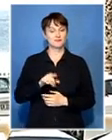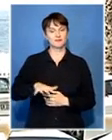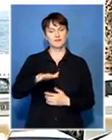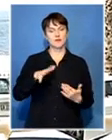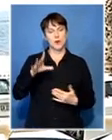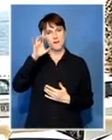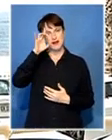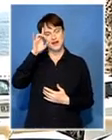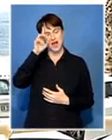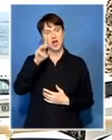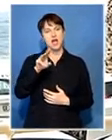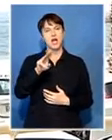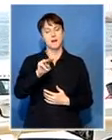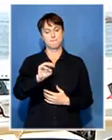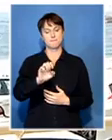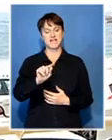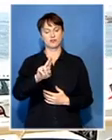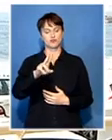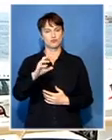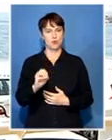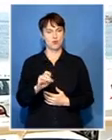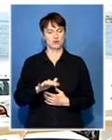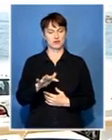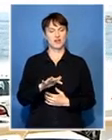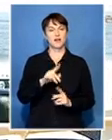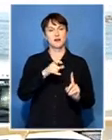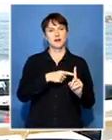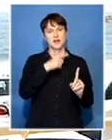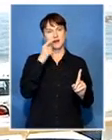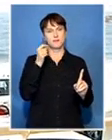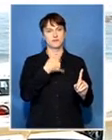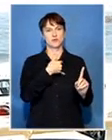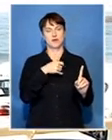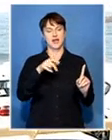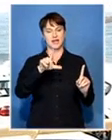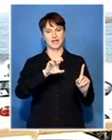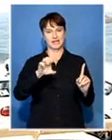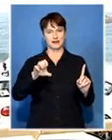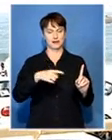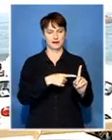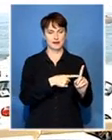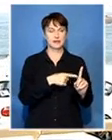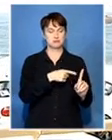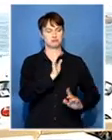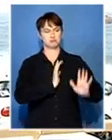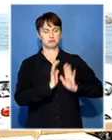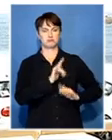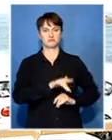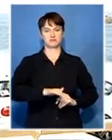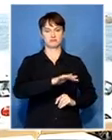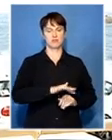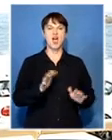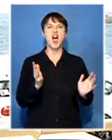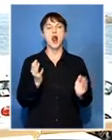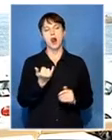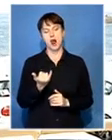Mandela metro on the western side of our province uh Janine Lee giving us an update as to how things are shaping up in Portisabeth